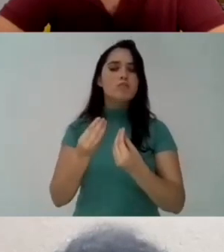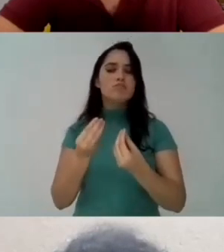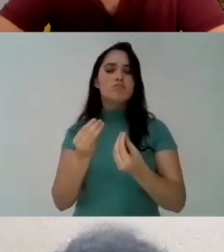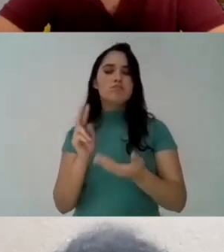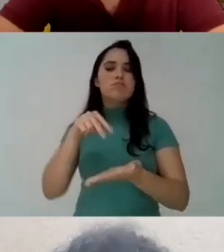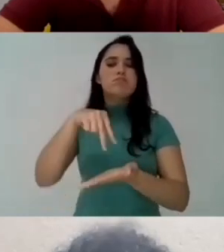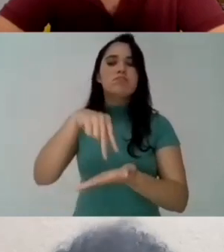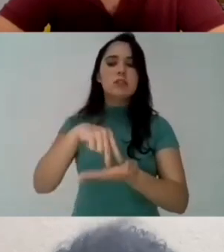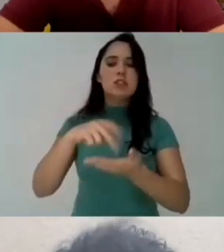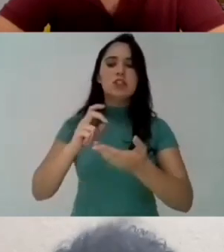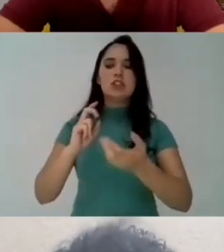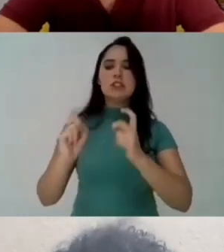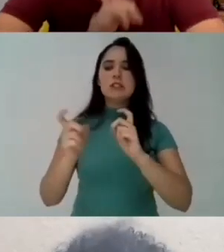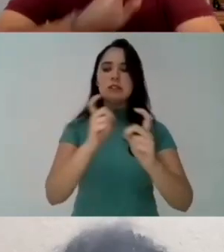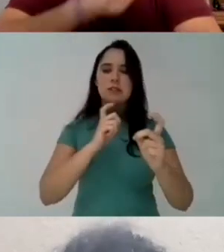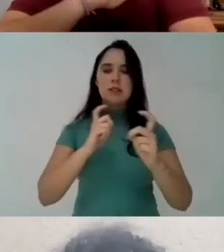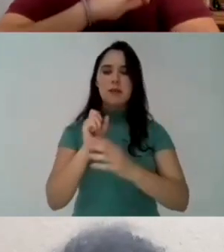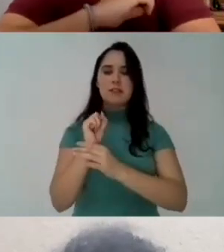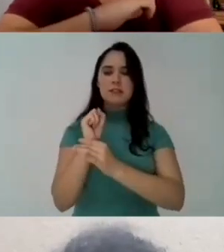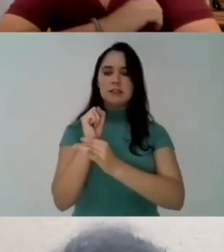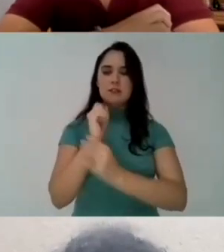of Postgraduate Students